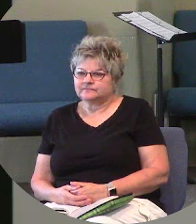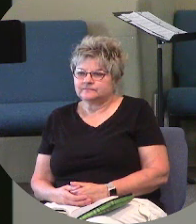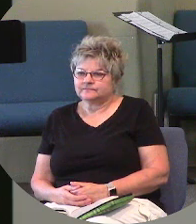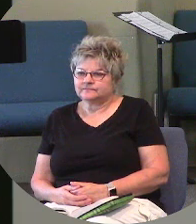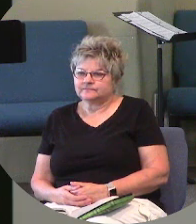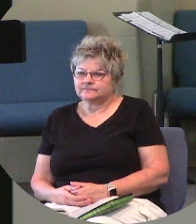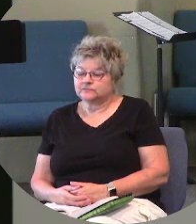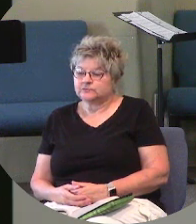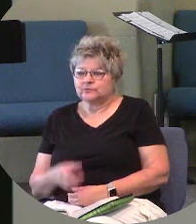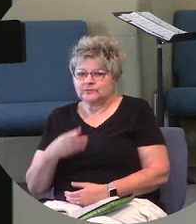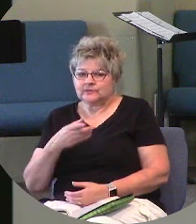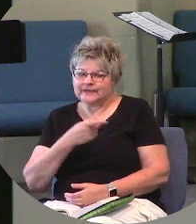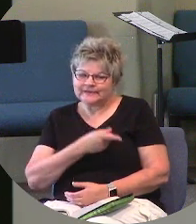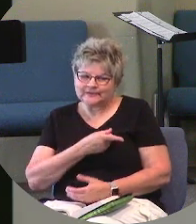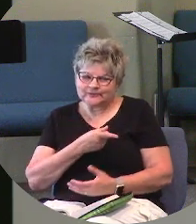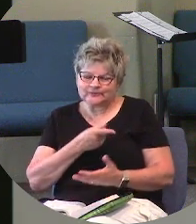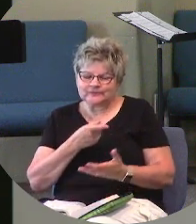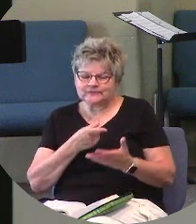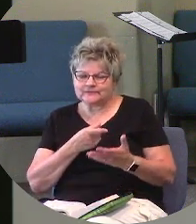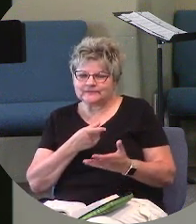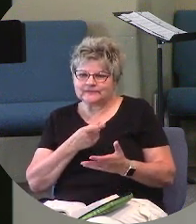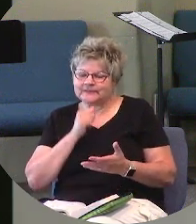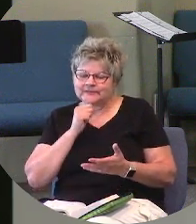So you don't really know